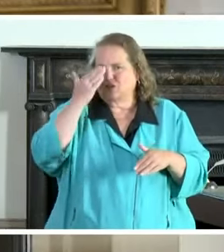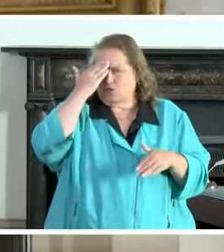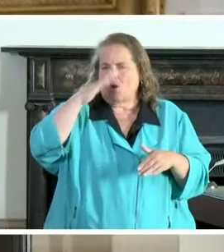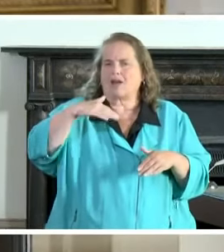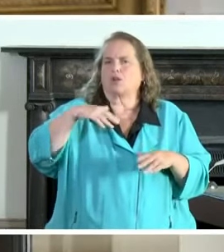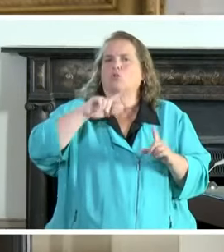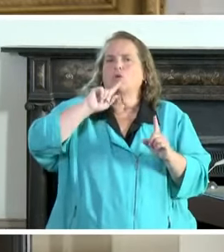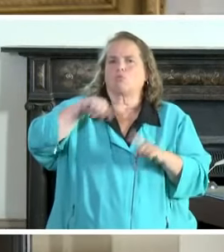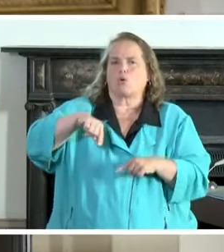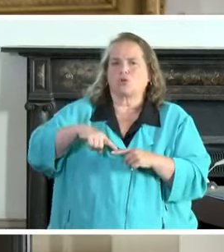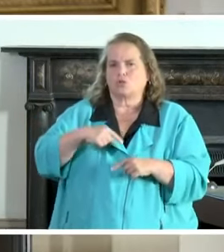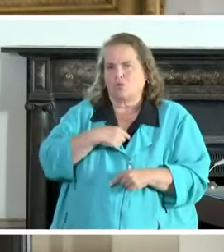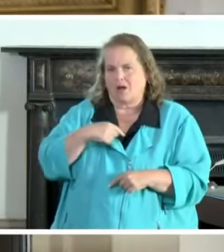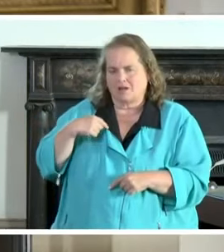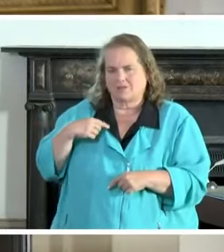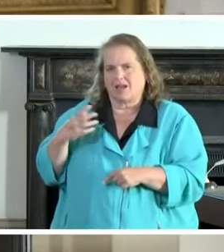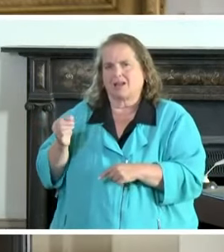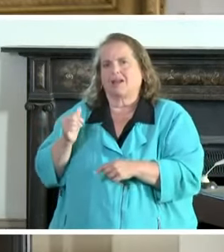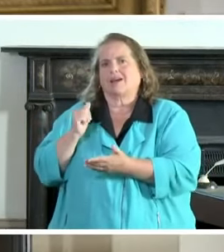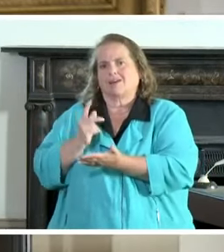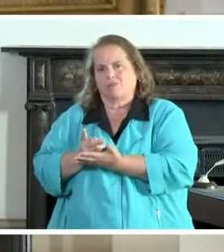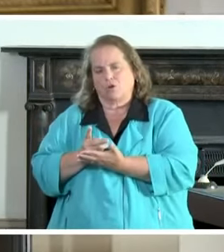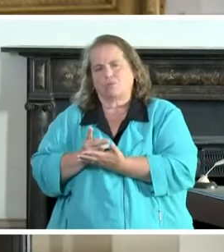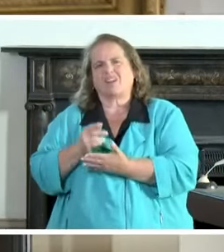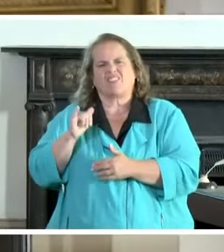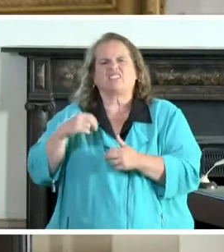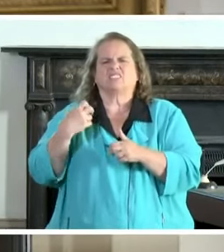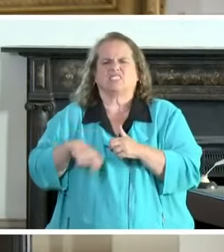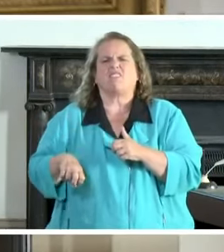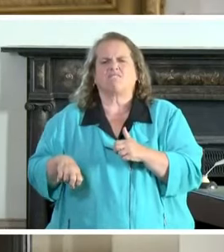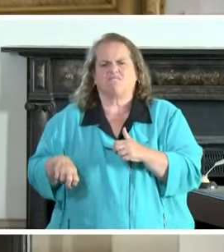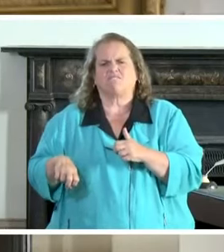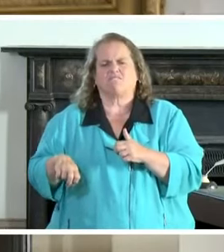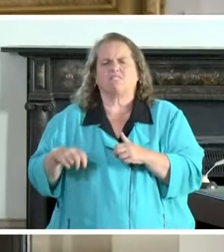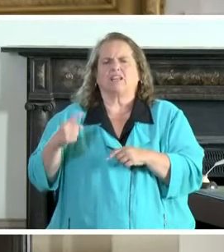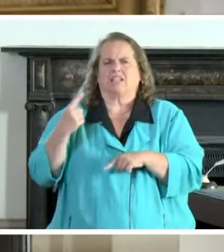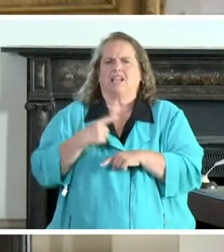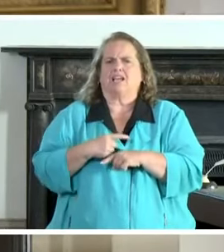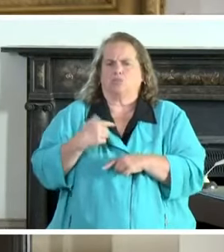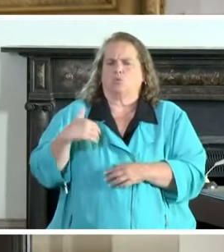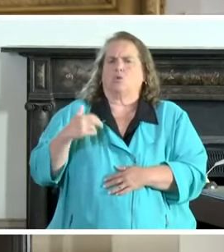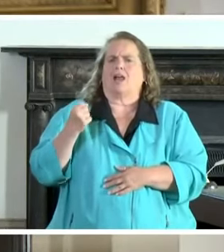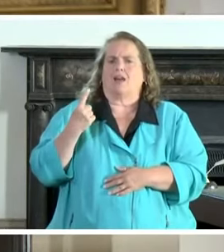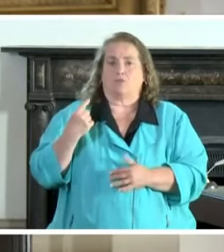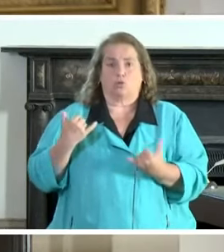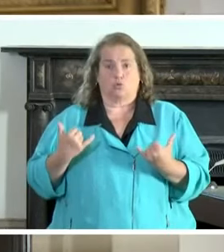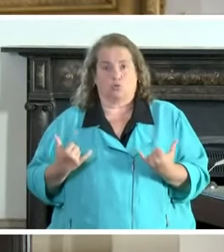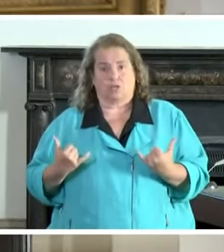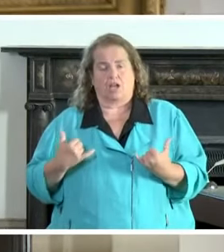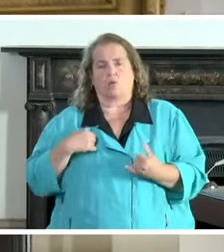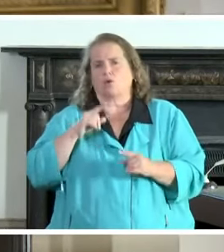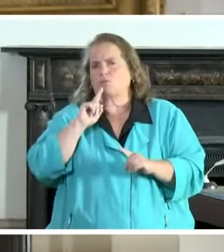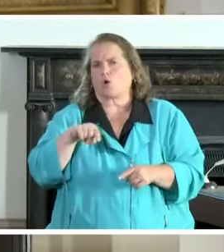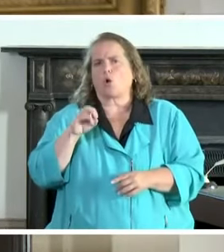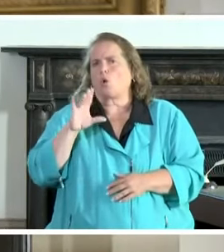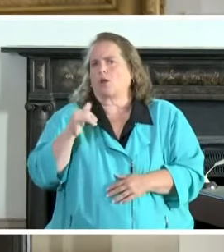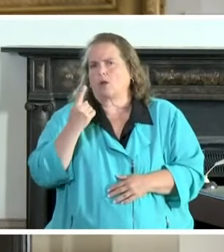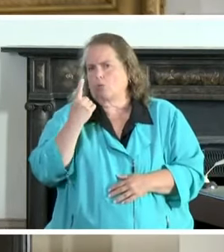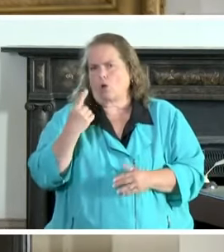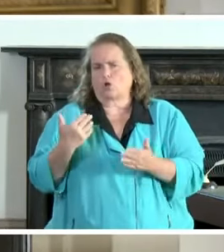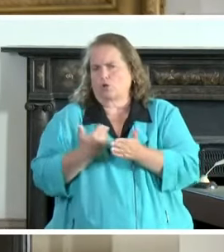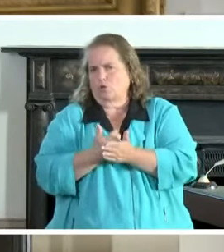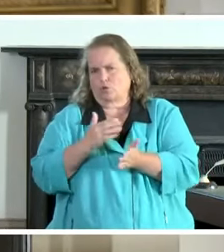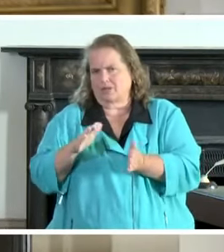to us and confirmed that's tough we don't want days with 11. today we're only reporting one new death